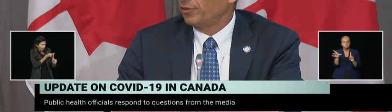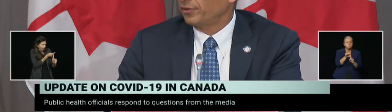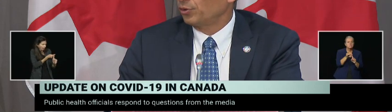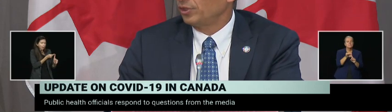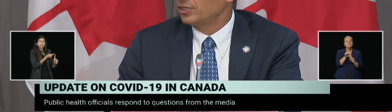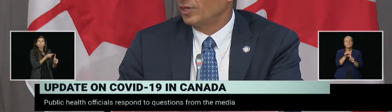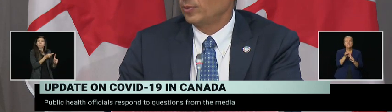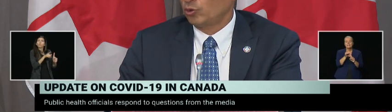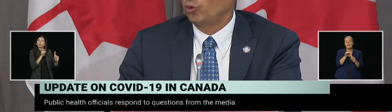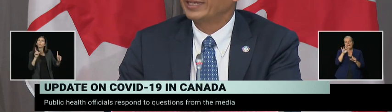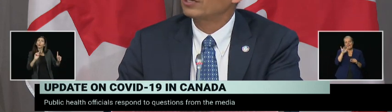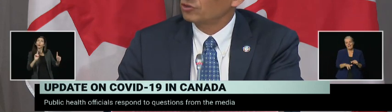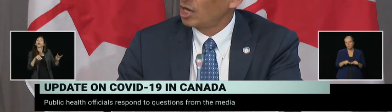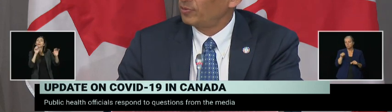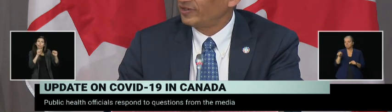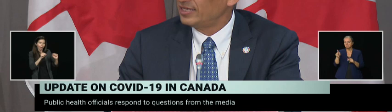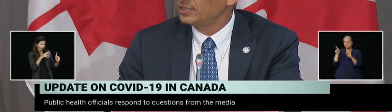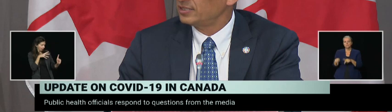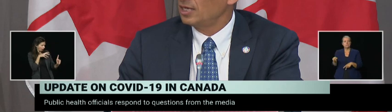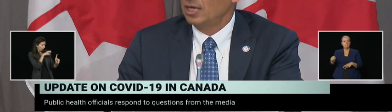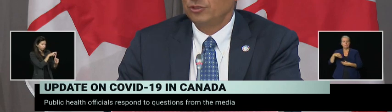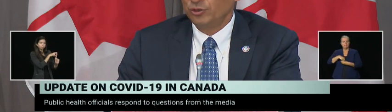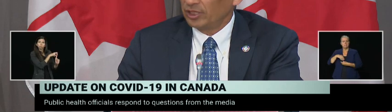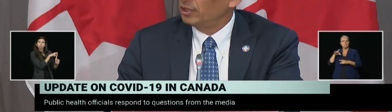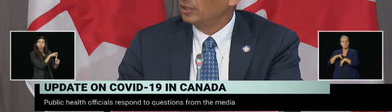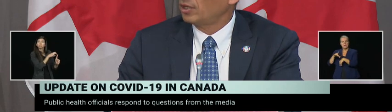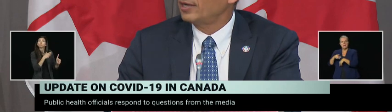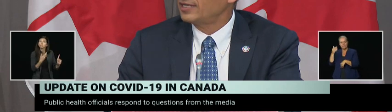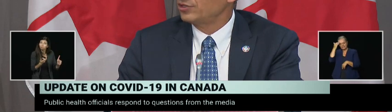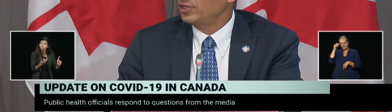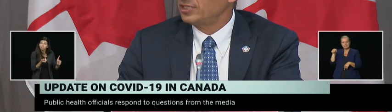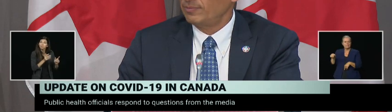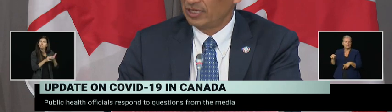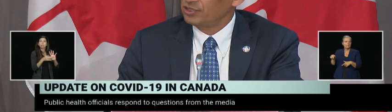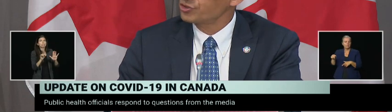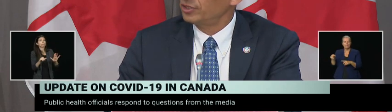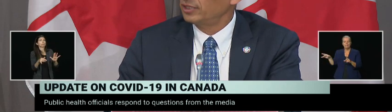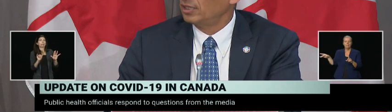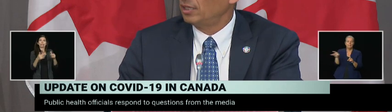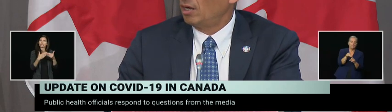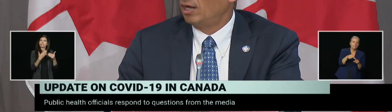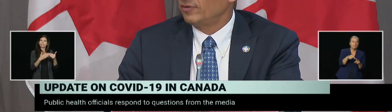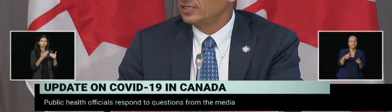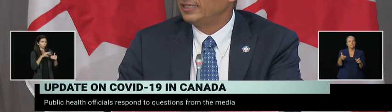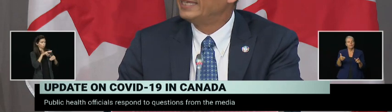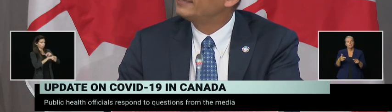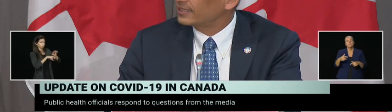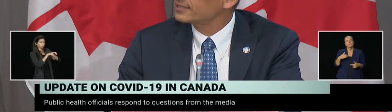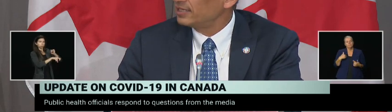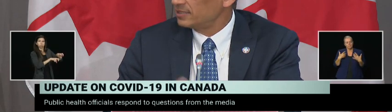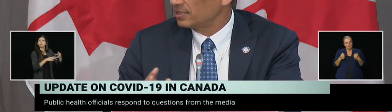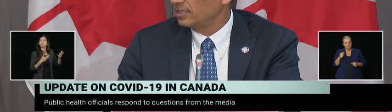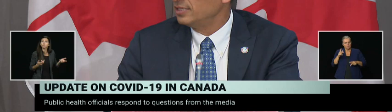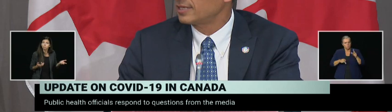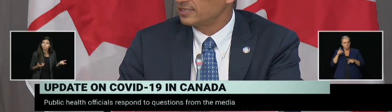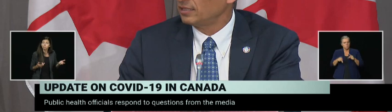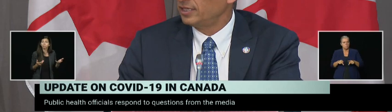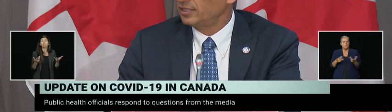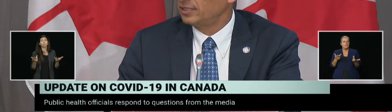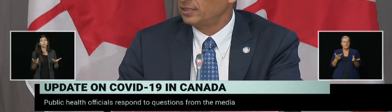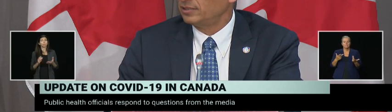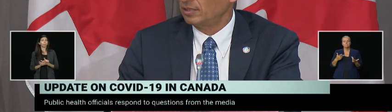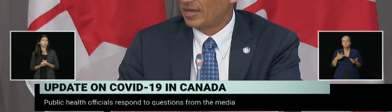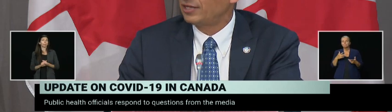local health authorities are able to get on top of cases, do the contact tracing, making sure that obviously the index case is